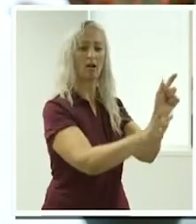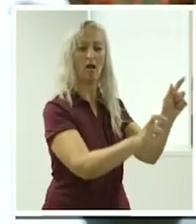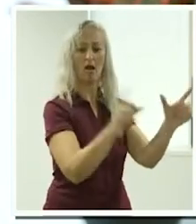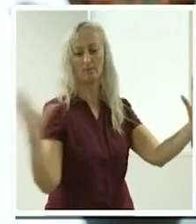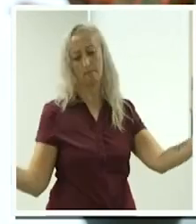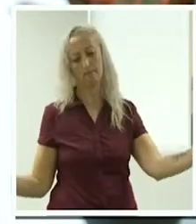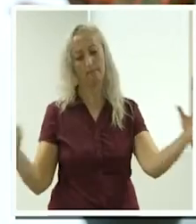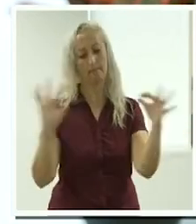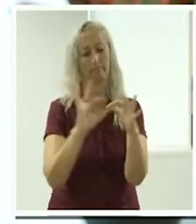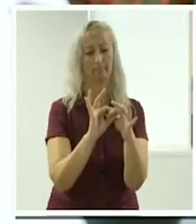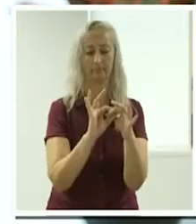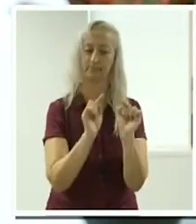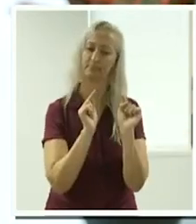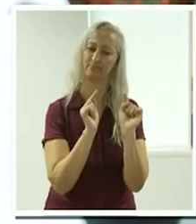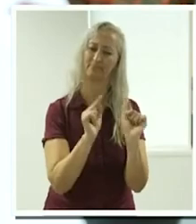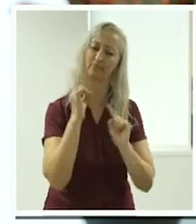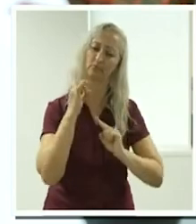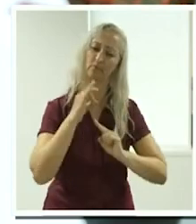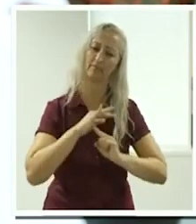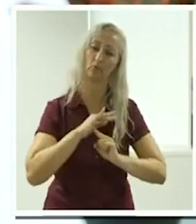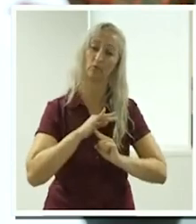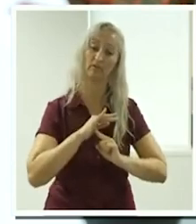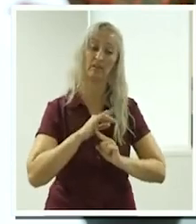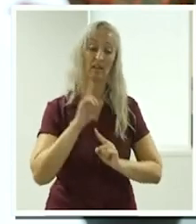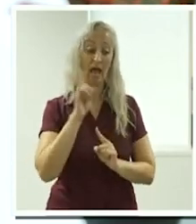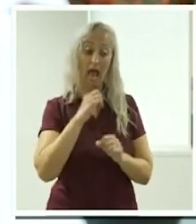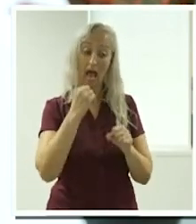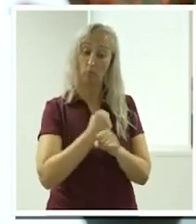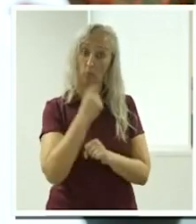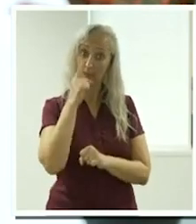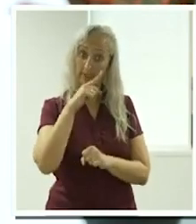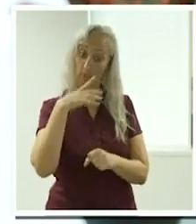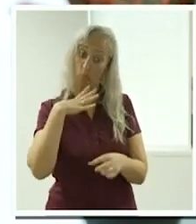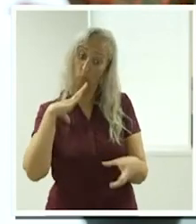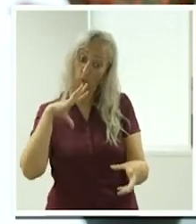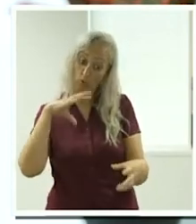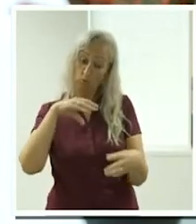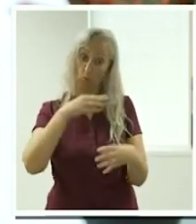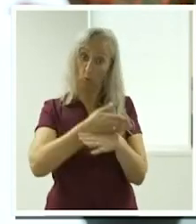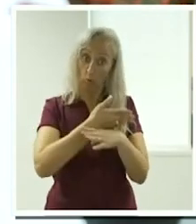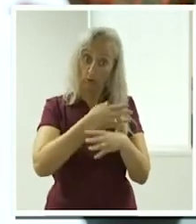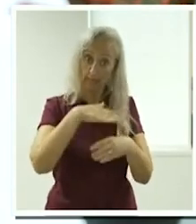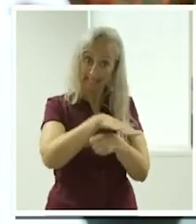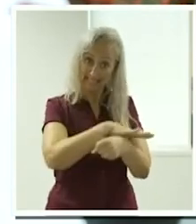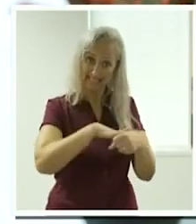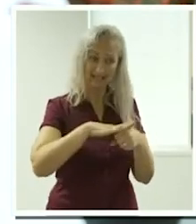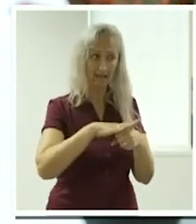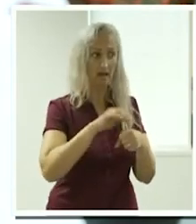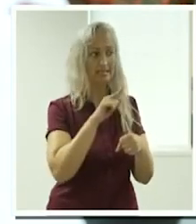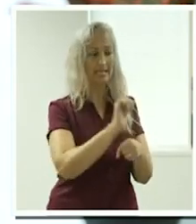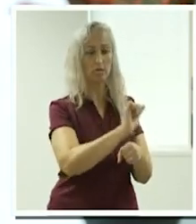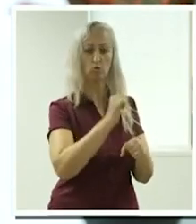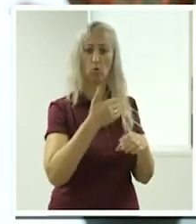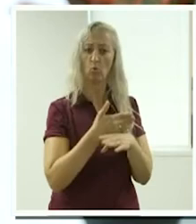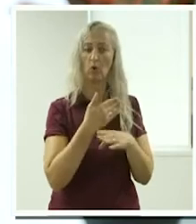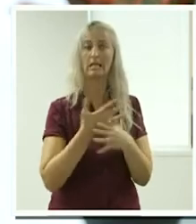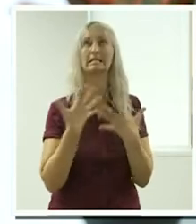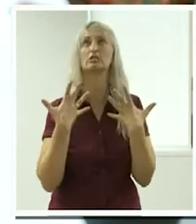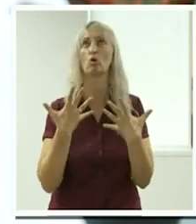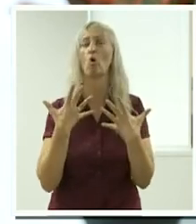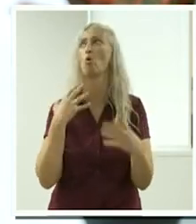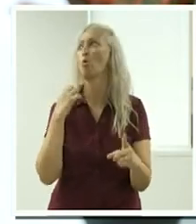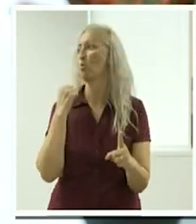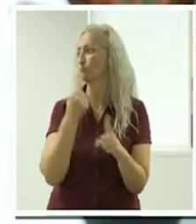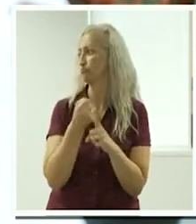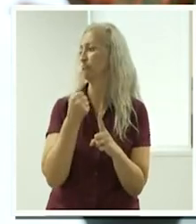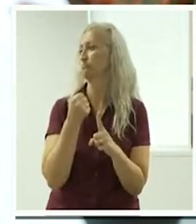disability support and what will attract people into the sector is that you can do really important work that makes it different to people's lives but it